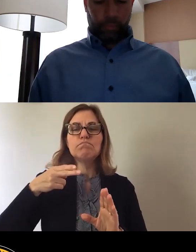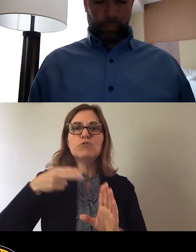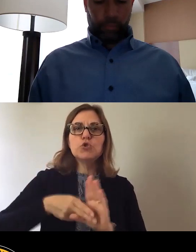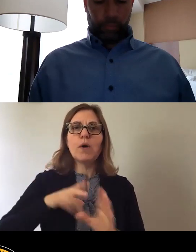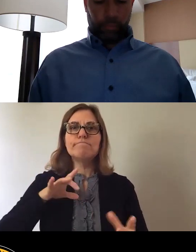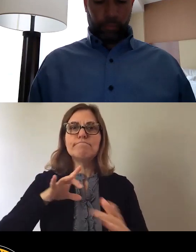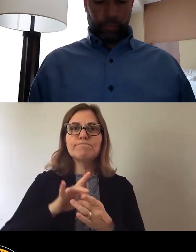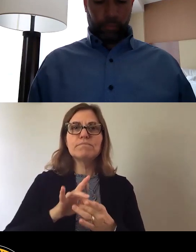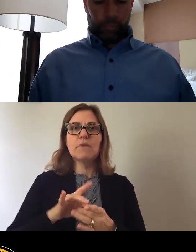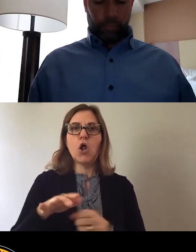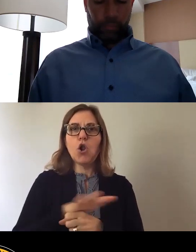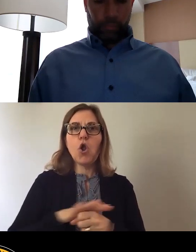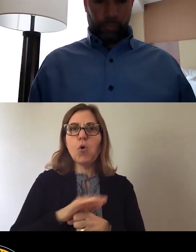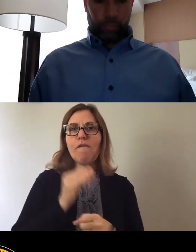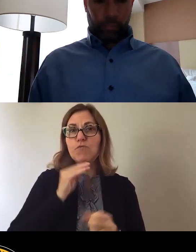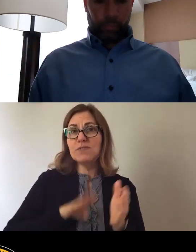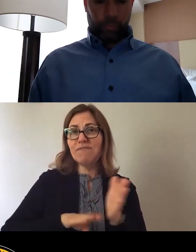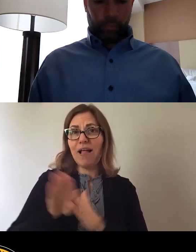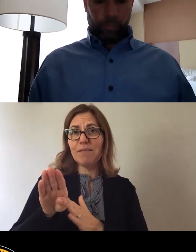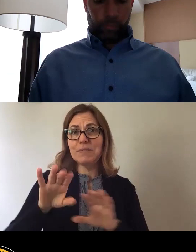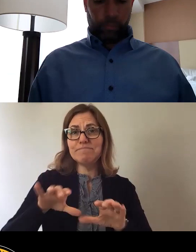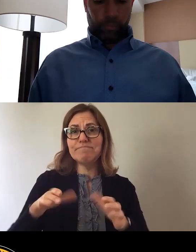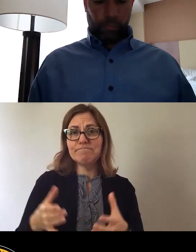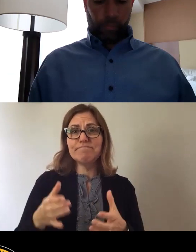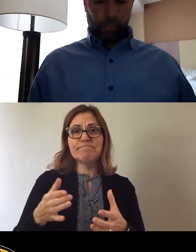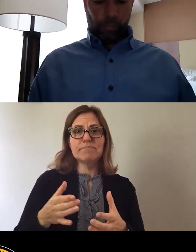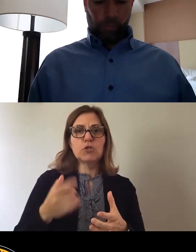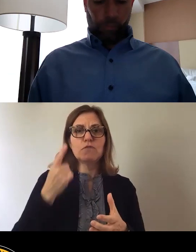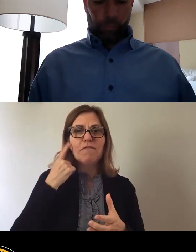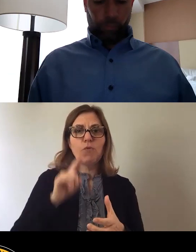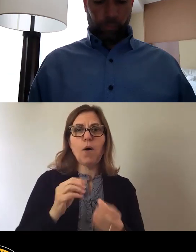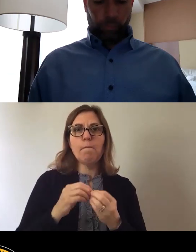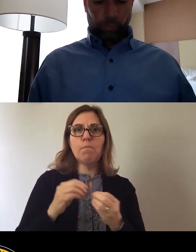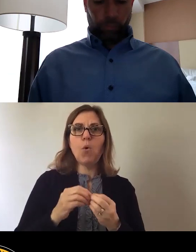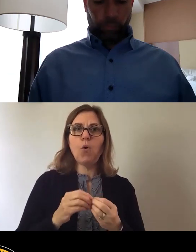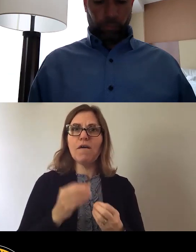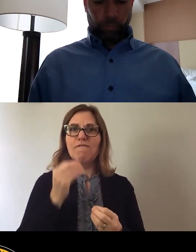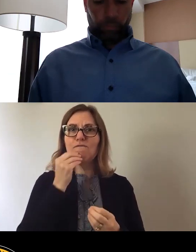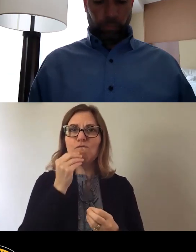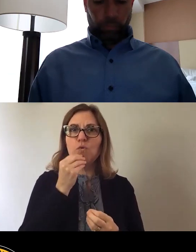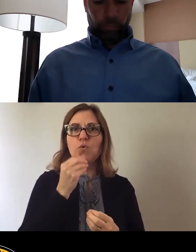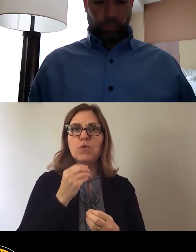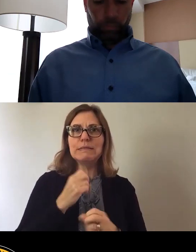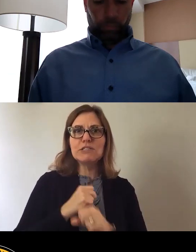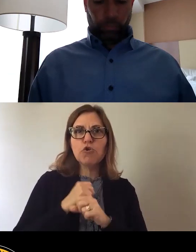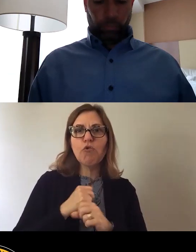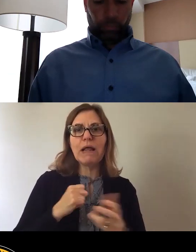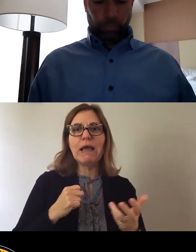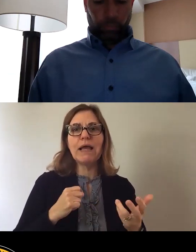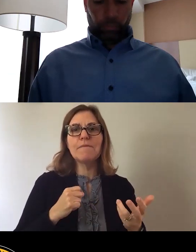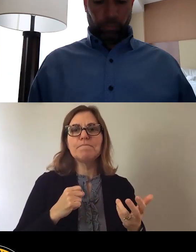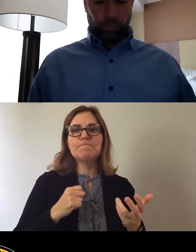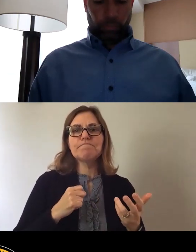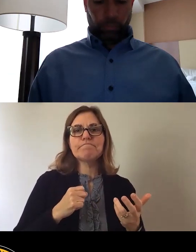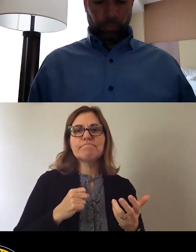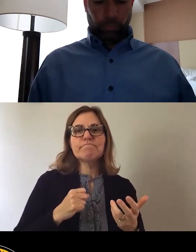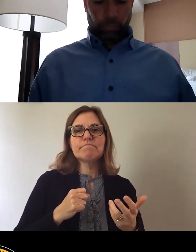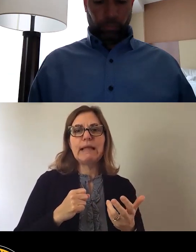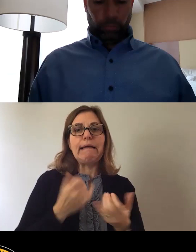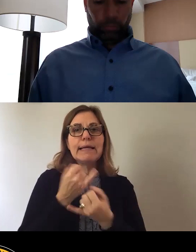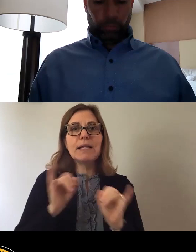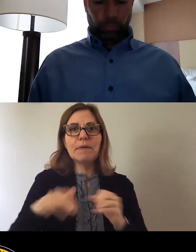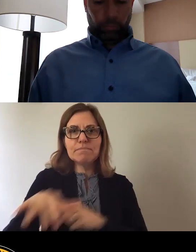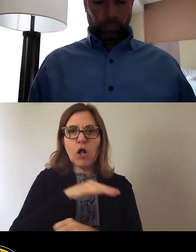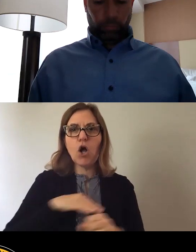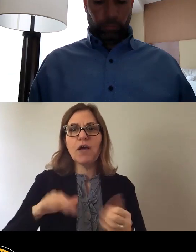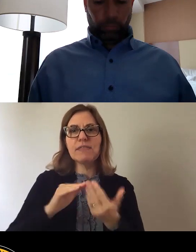in turn will supply more food security and sovereignty to our city. Therefore, please delay this vote for this proposal and to receive greater